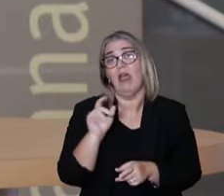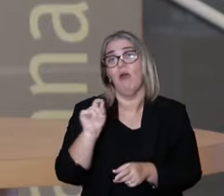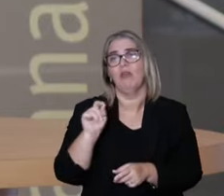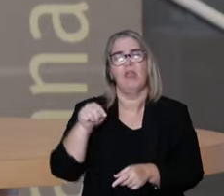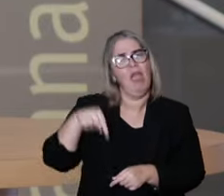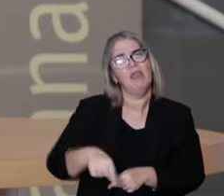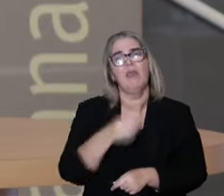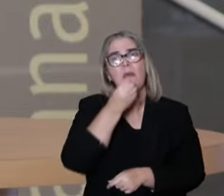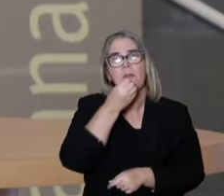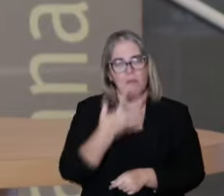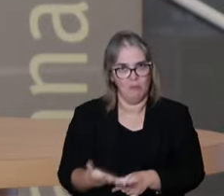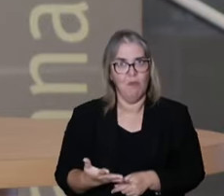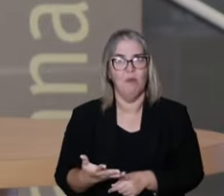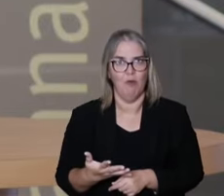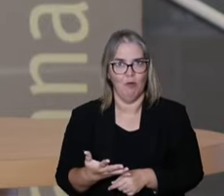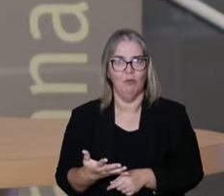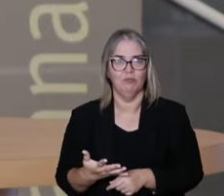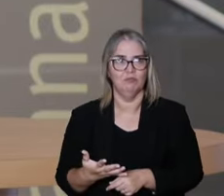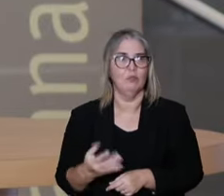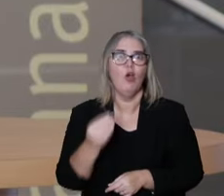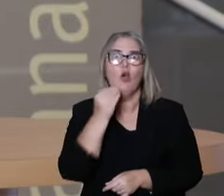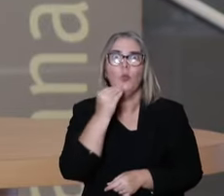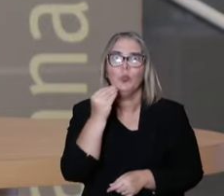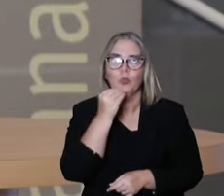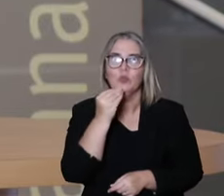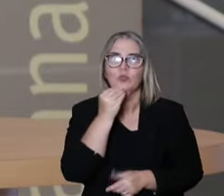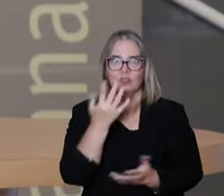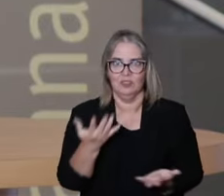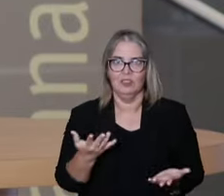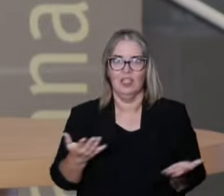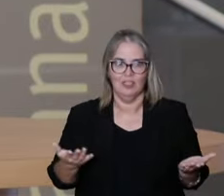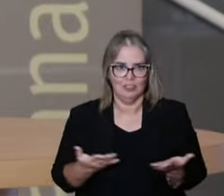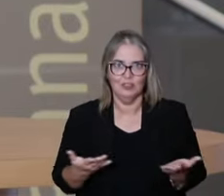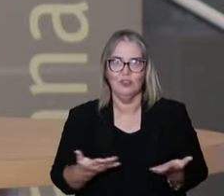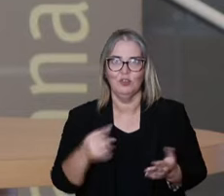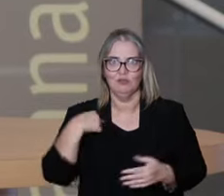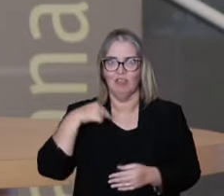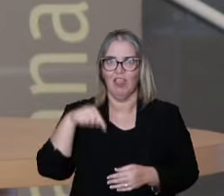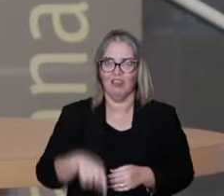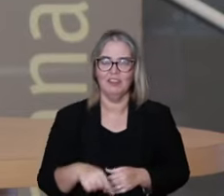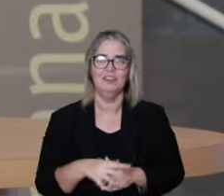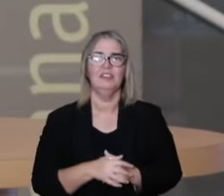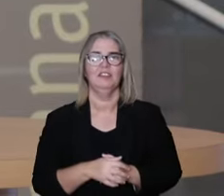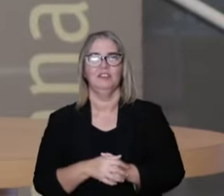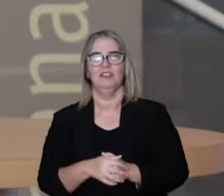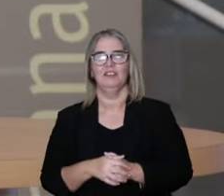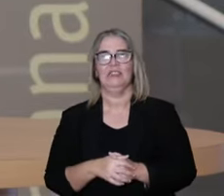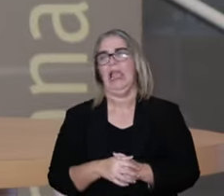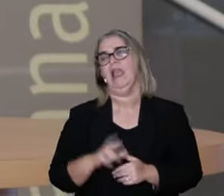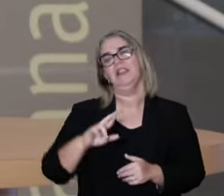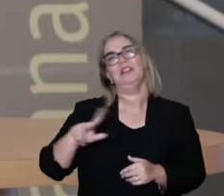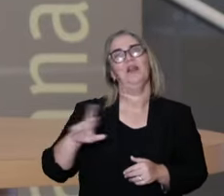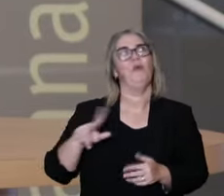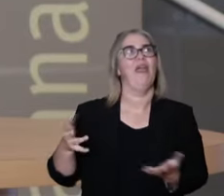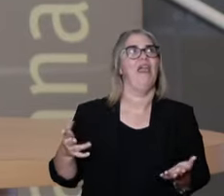that it has been very good having the opportunity of